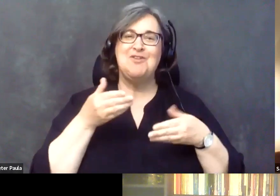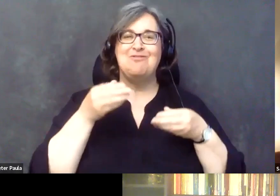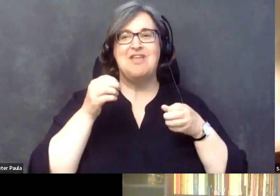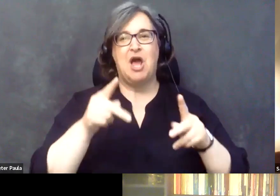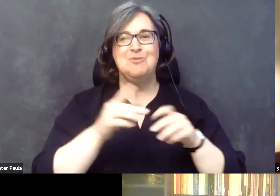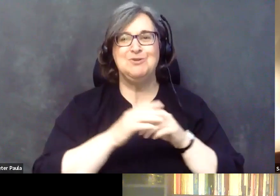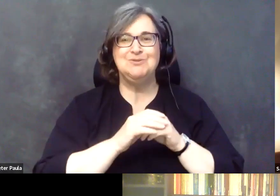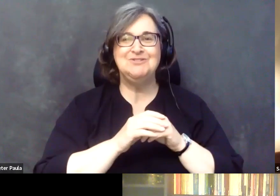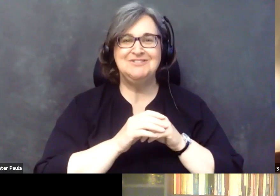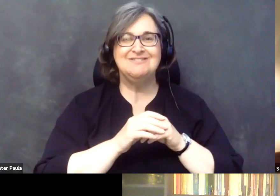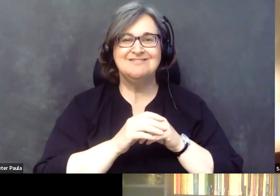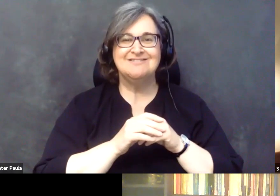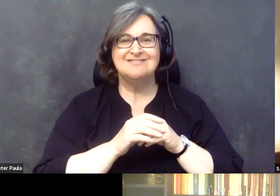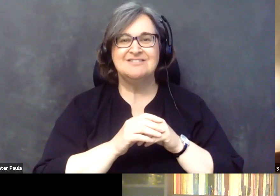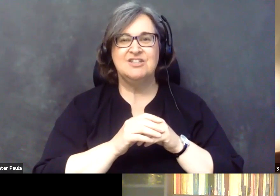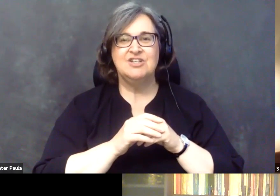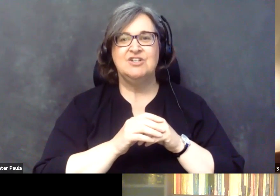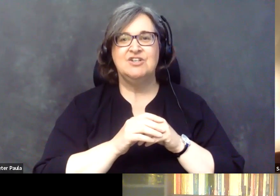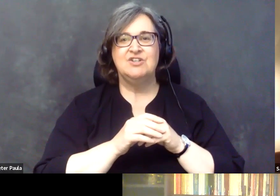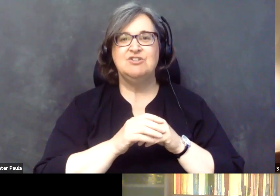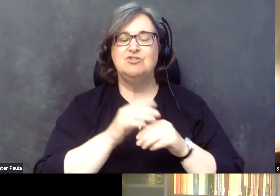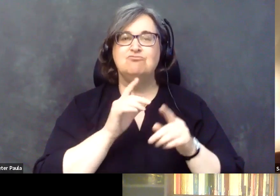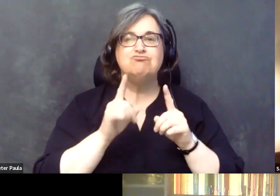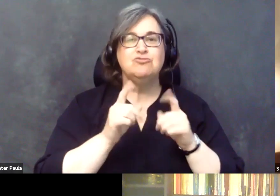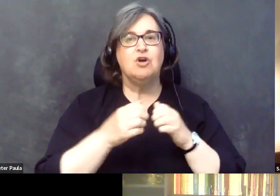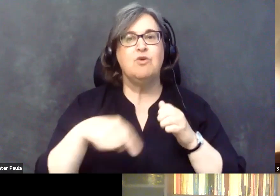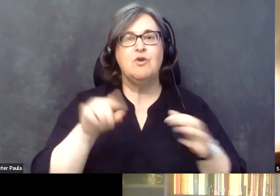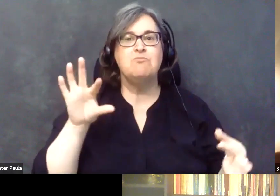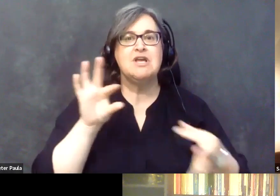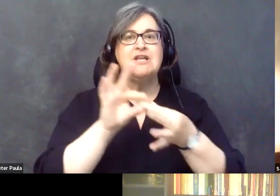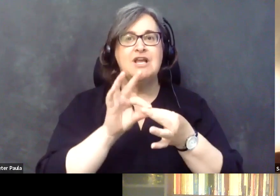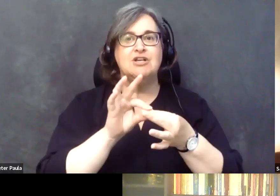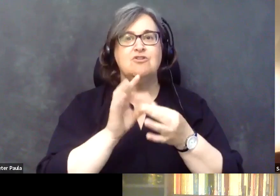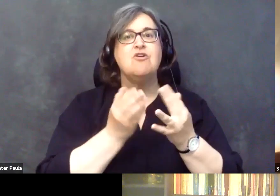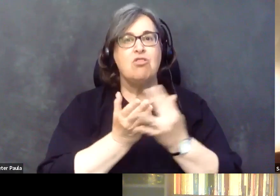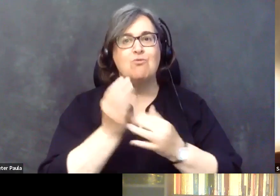to get connected with you and the audience through this platform.